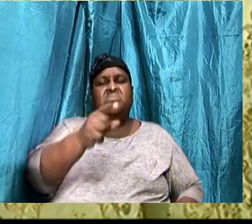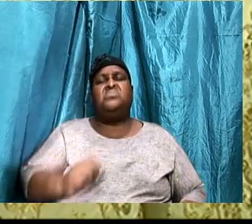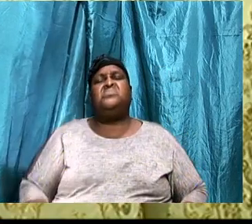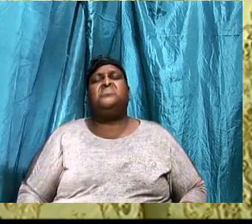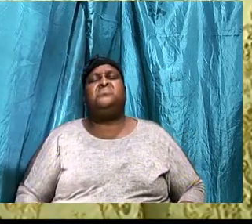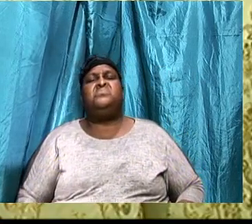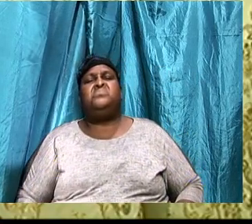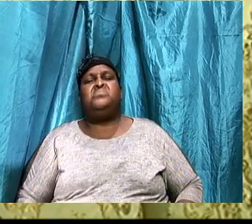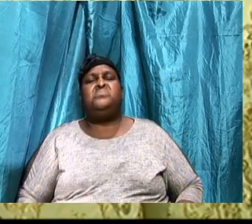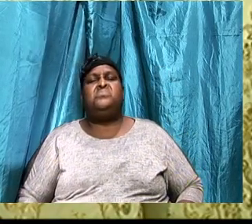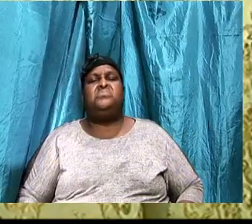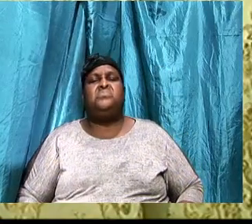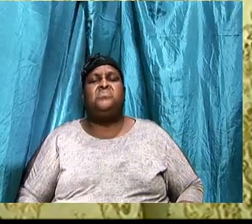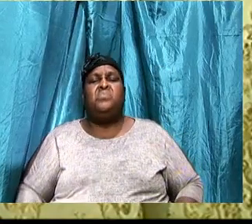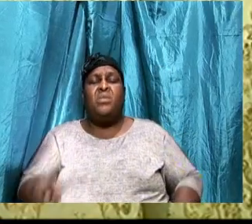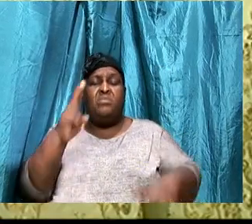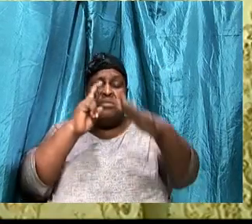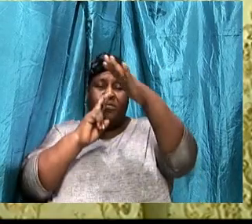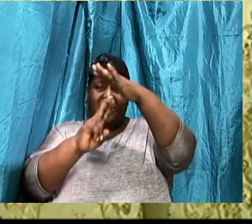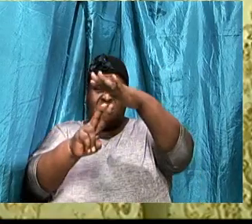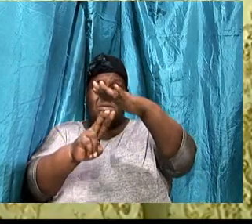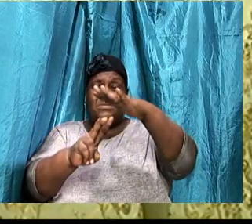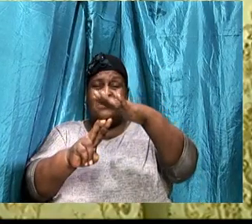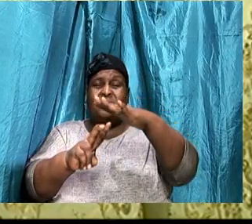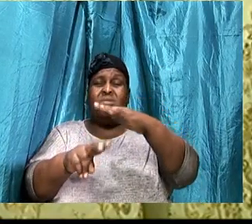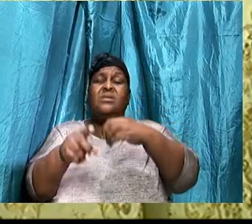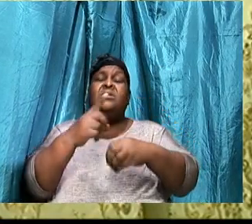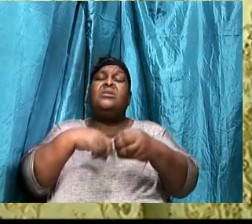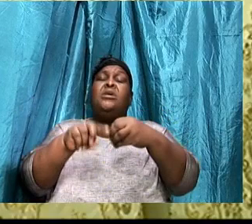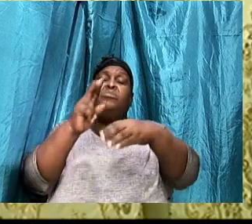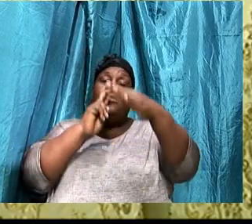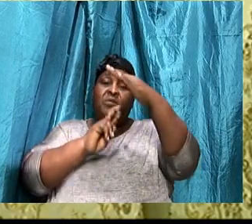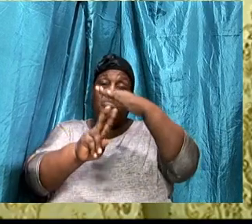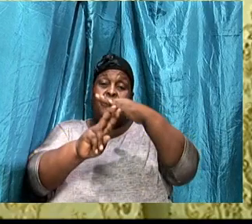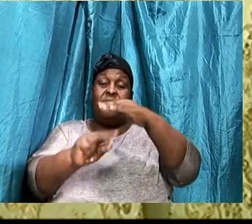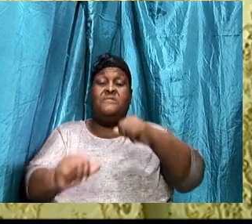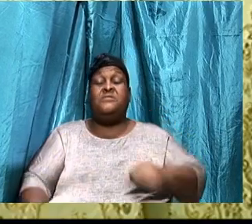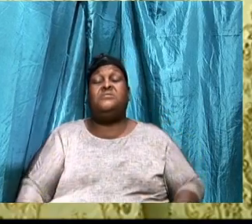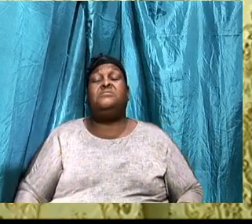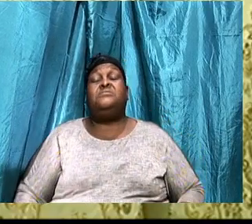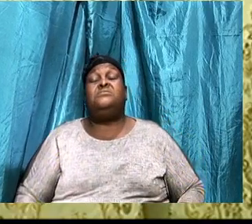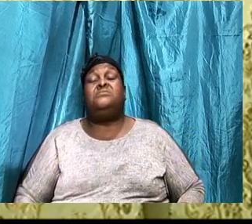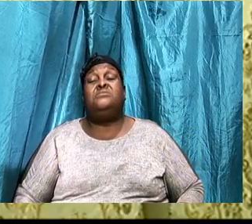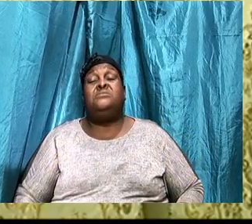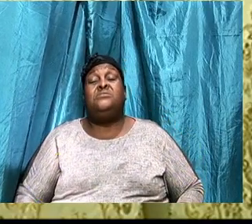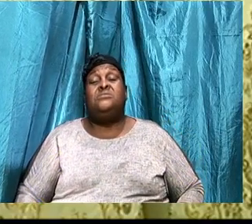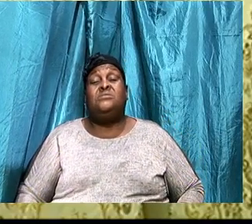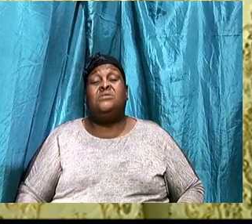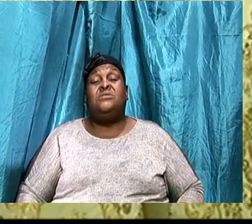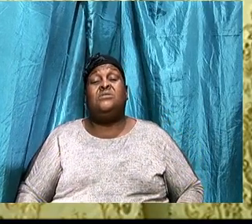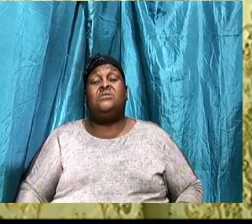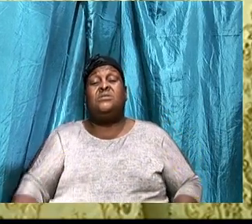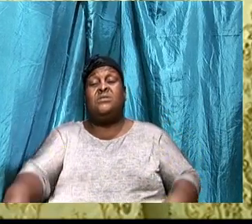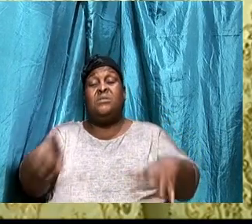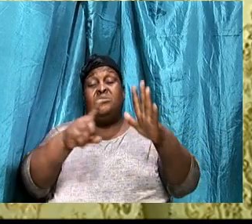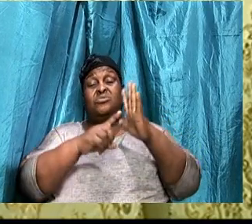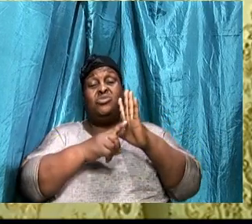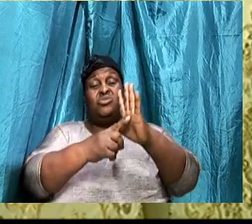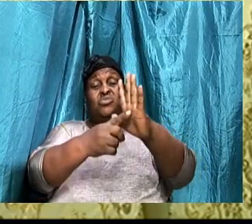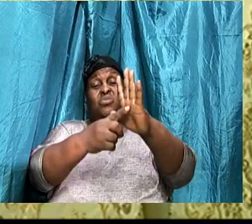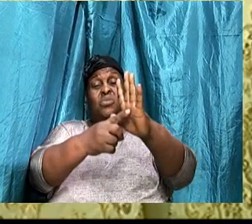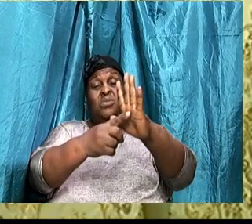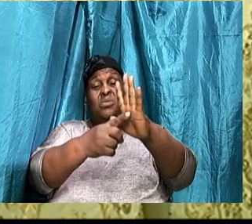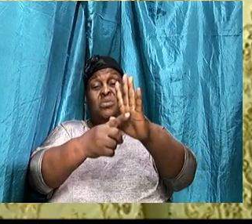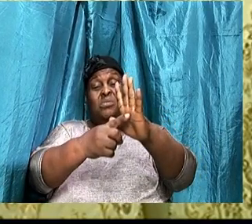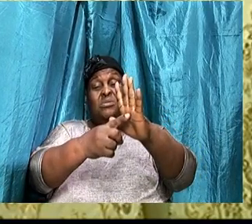It was prophesied, About the prophet, And, The manifestation, Is now, We have